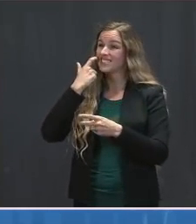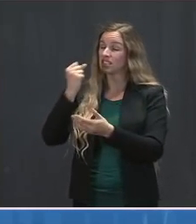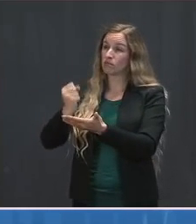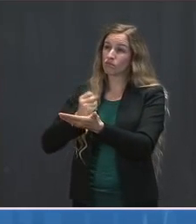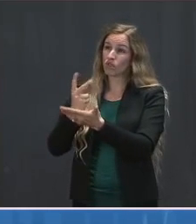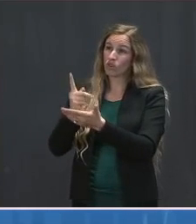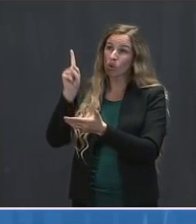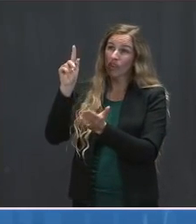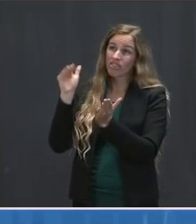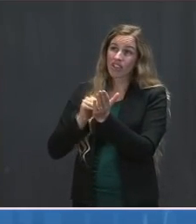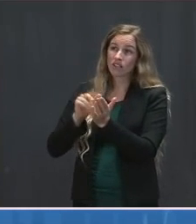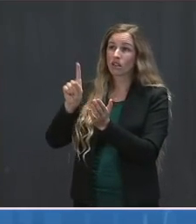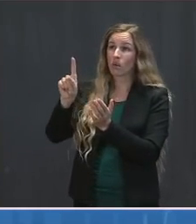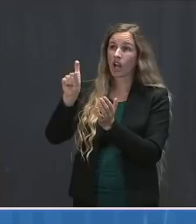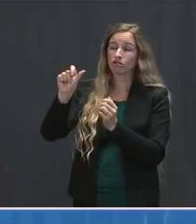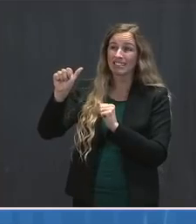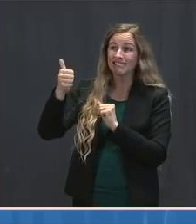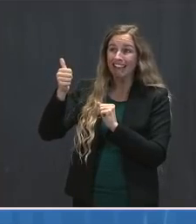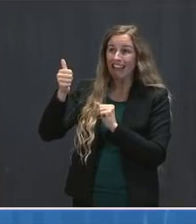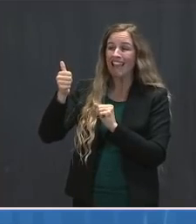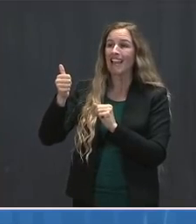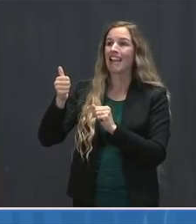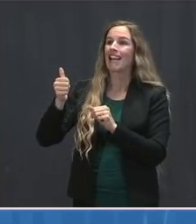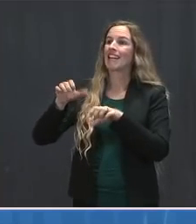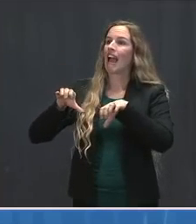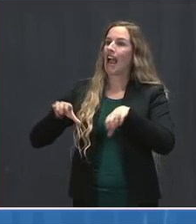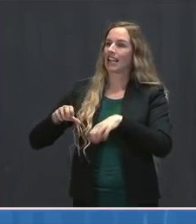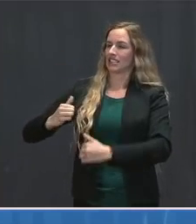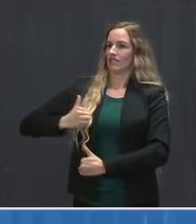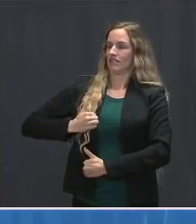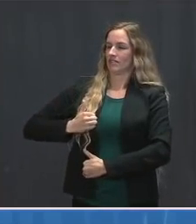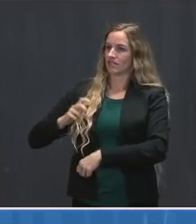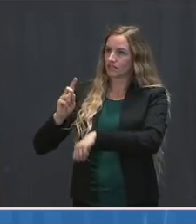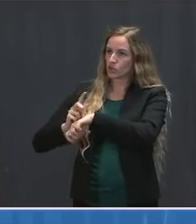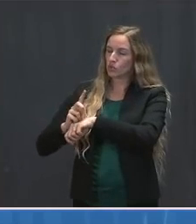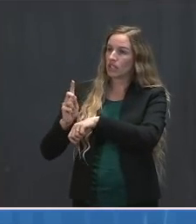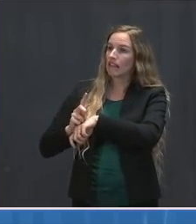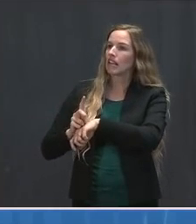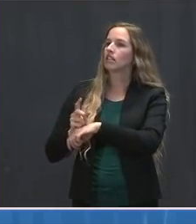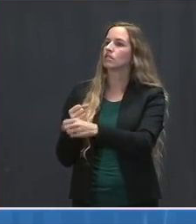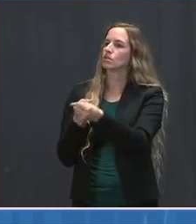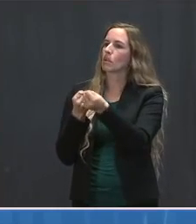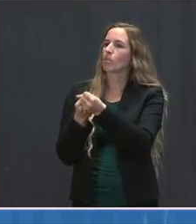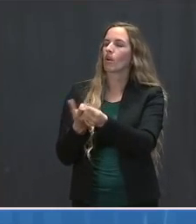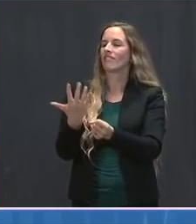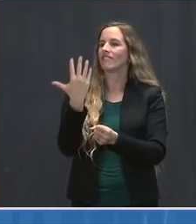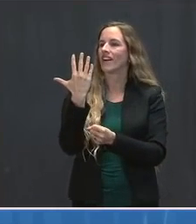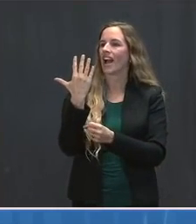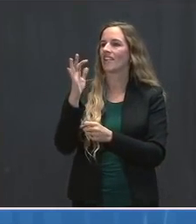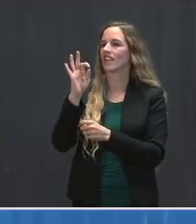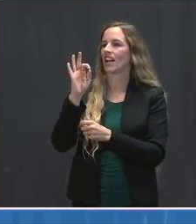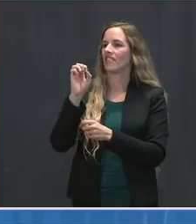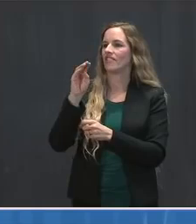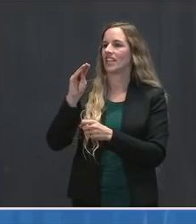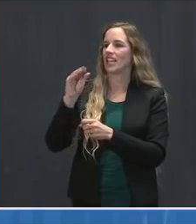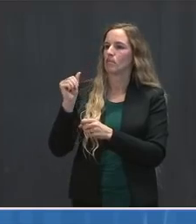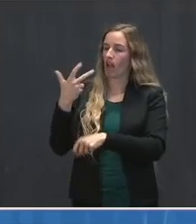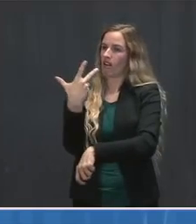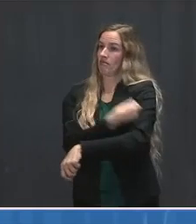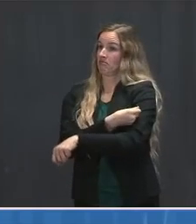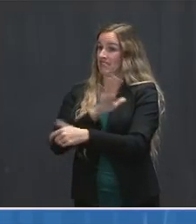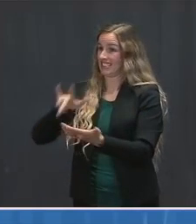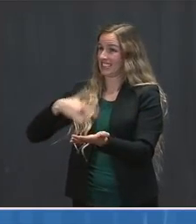active duty service members to support five FEMA vaccination centers. Can you tell us where those